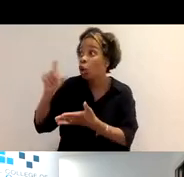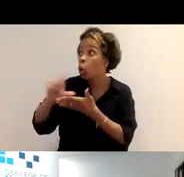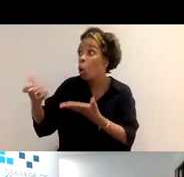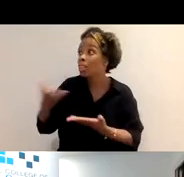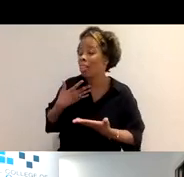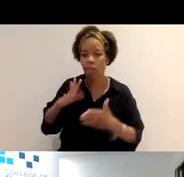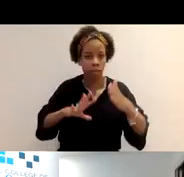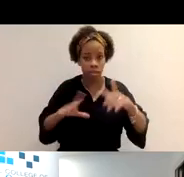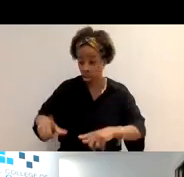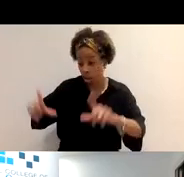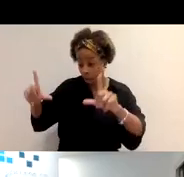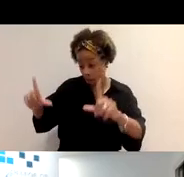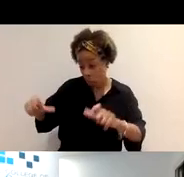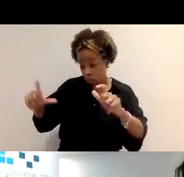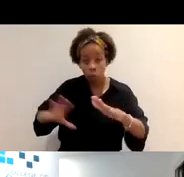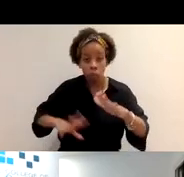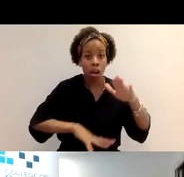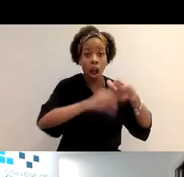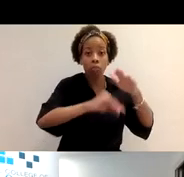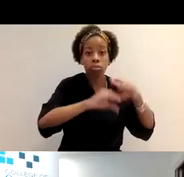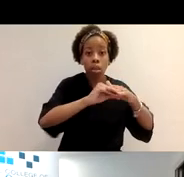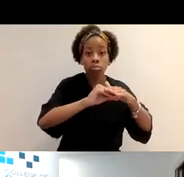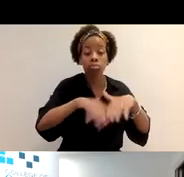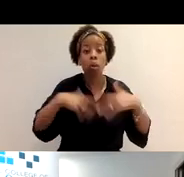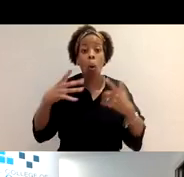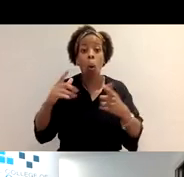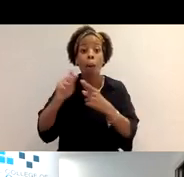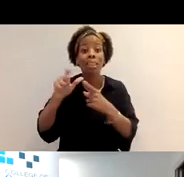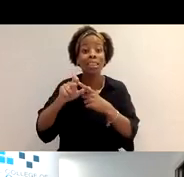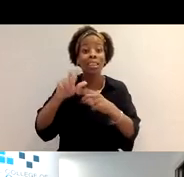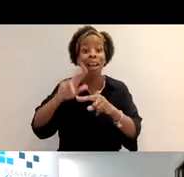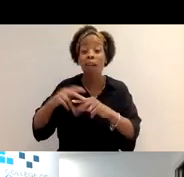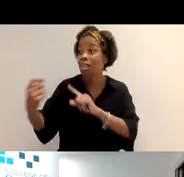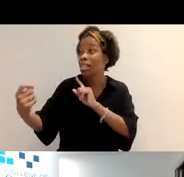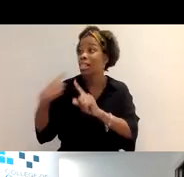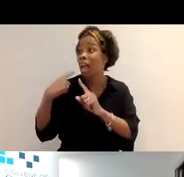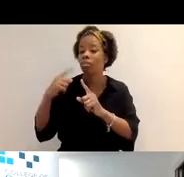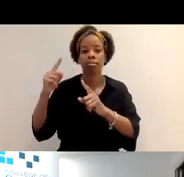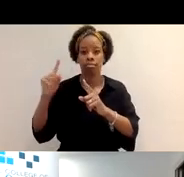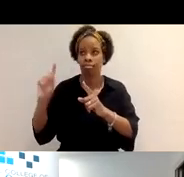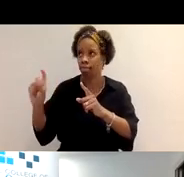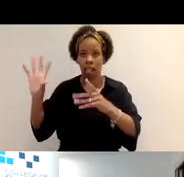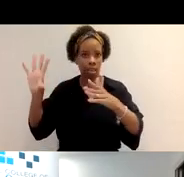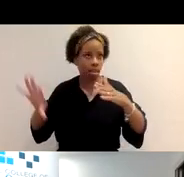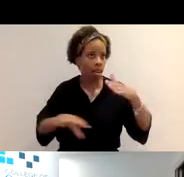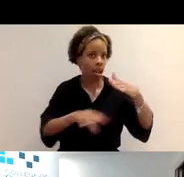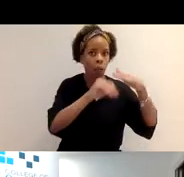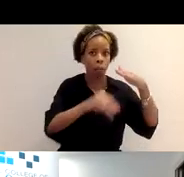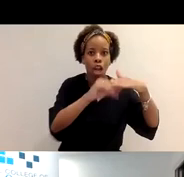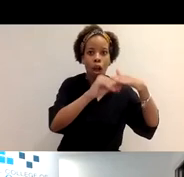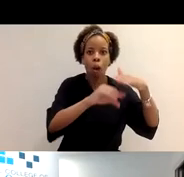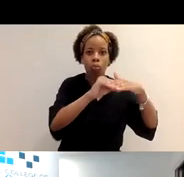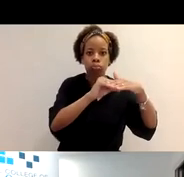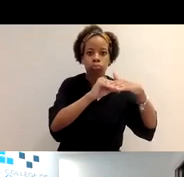take a photo and upload that. Or if you've got a PDF version of a certificate, you can upload that here. You just click the upload button and